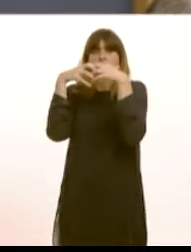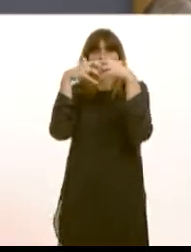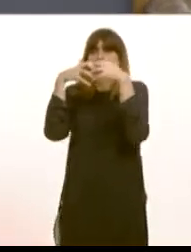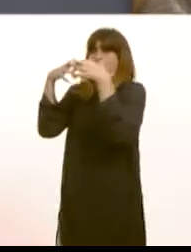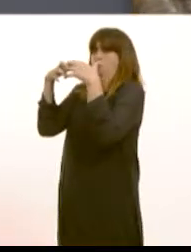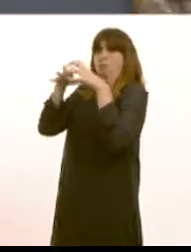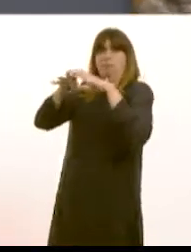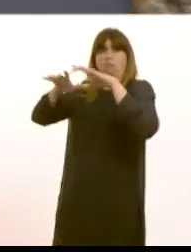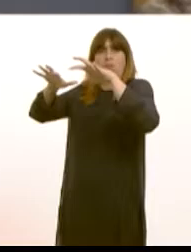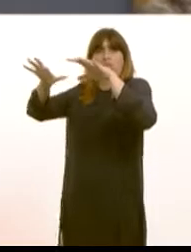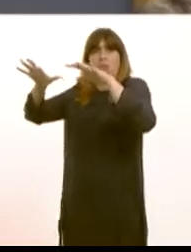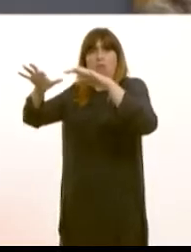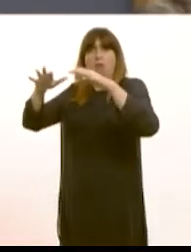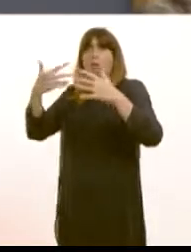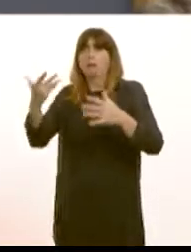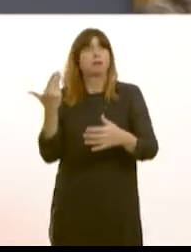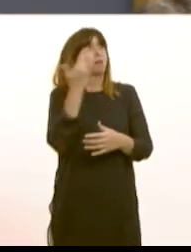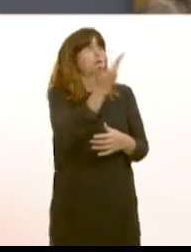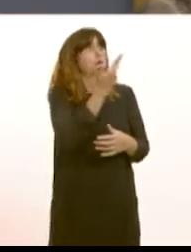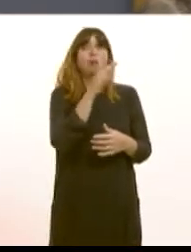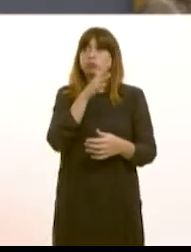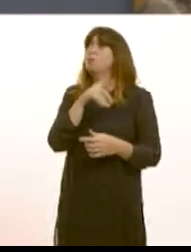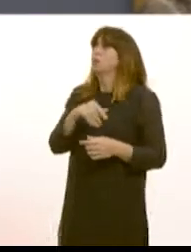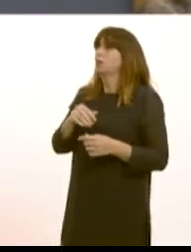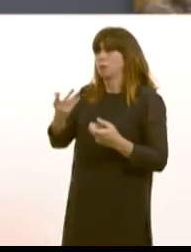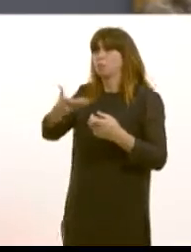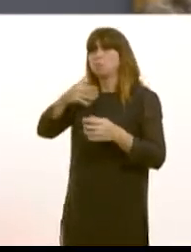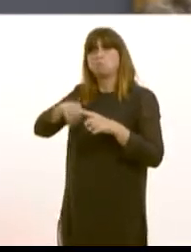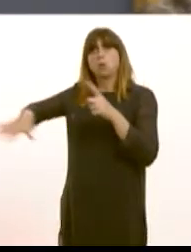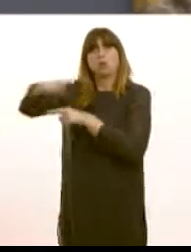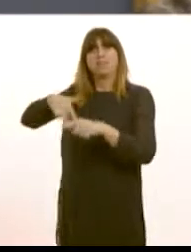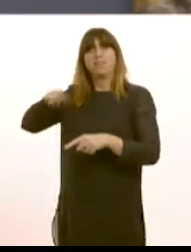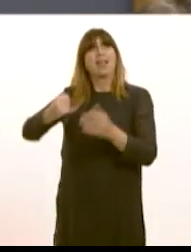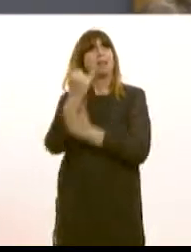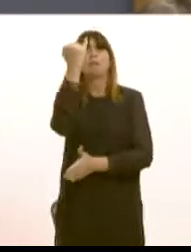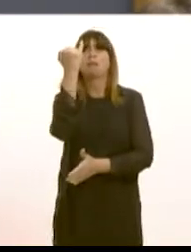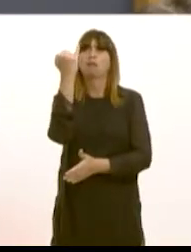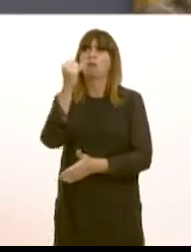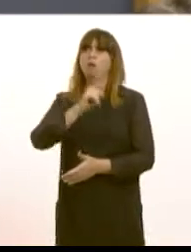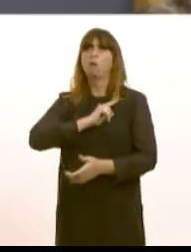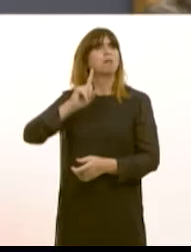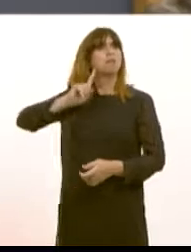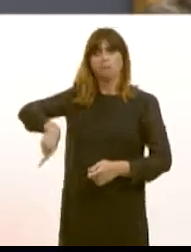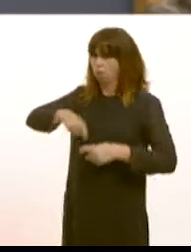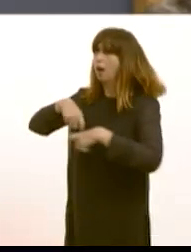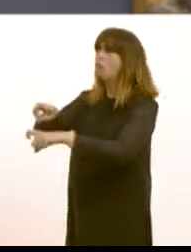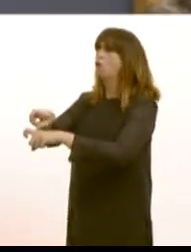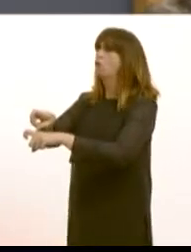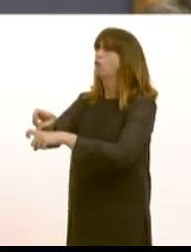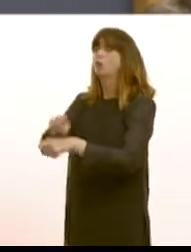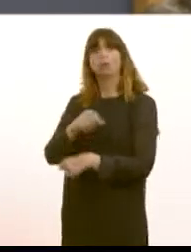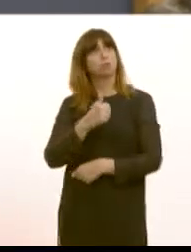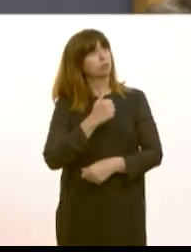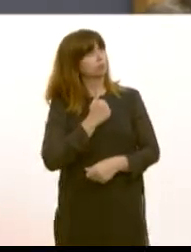proposed and are likely to go ahead which go against the wishes of most of the current residents of the city Does the First Minister agree